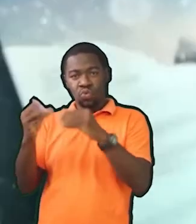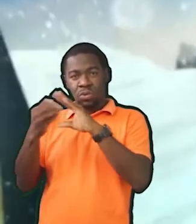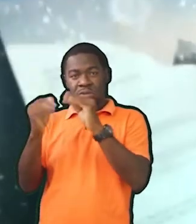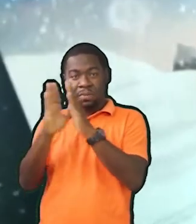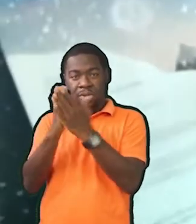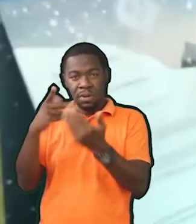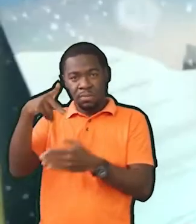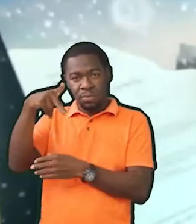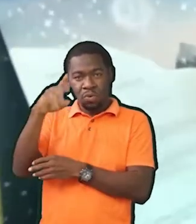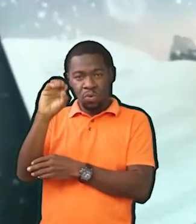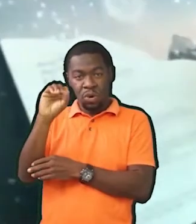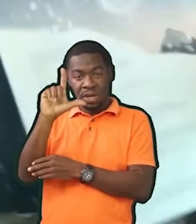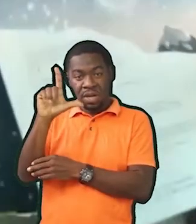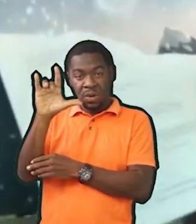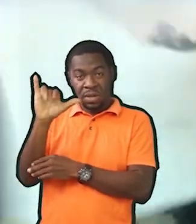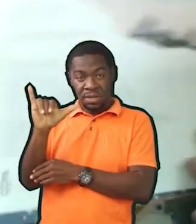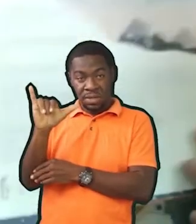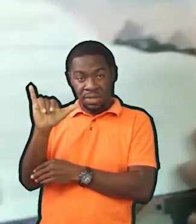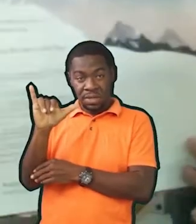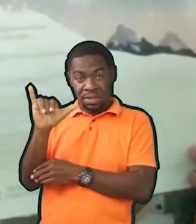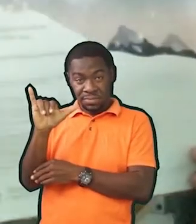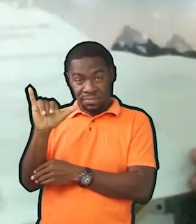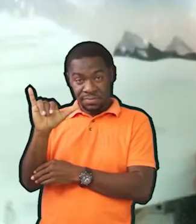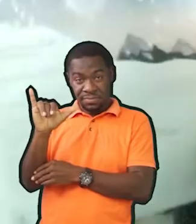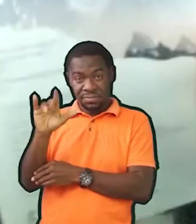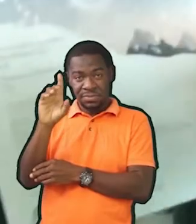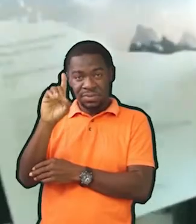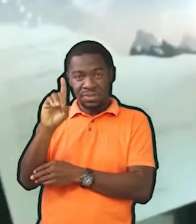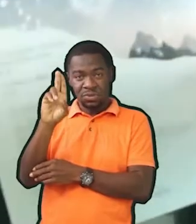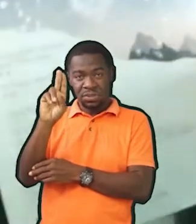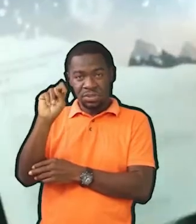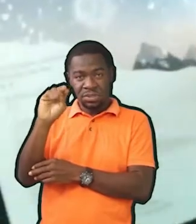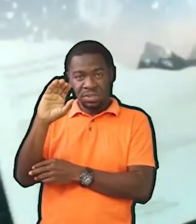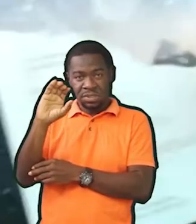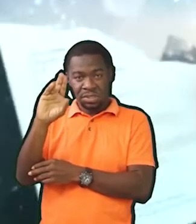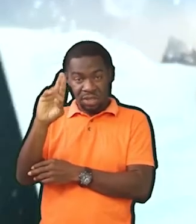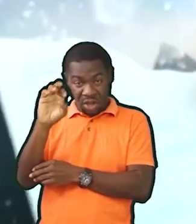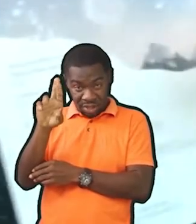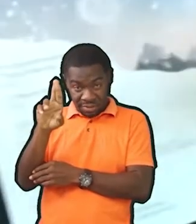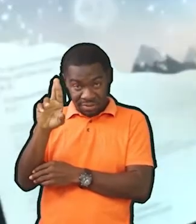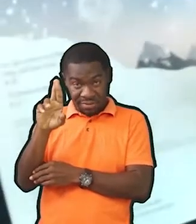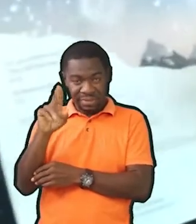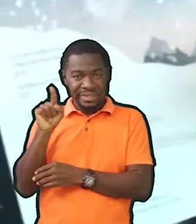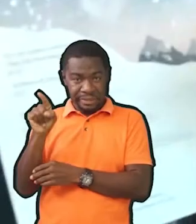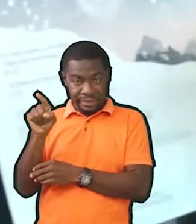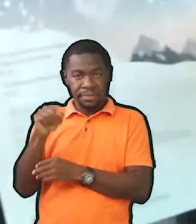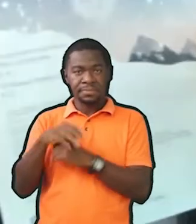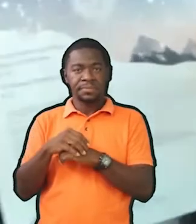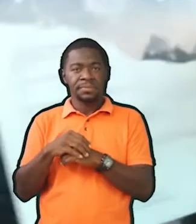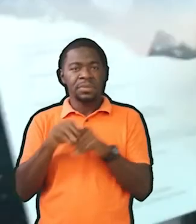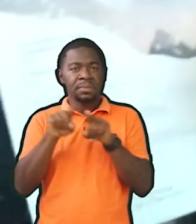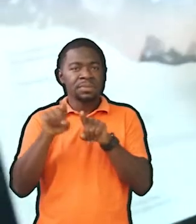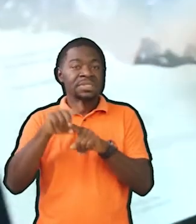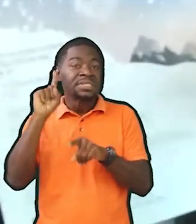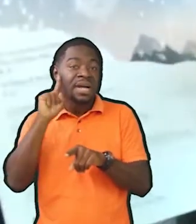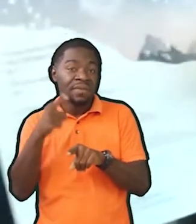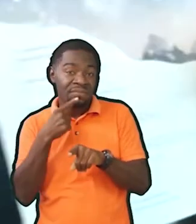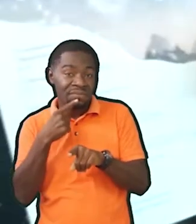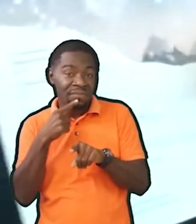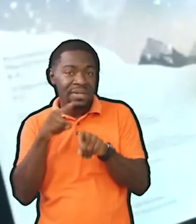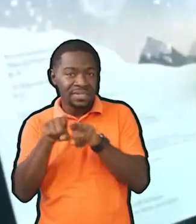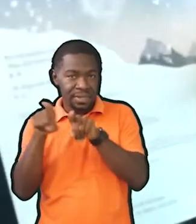Polly Dunbar. Polly Dunbar has done all of the pictures and she is also deaf